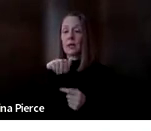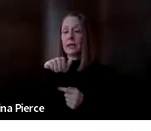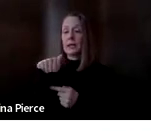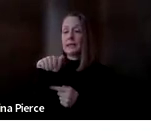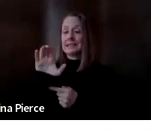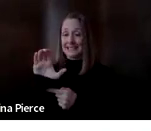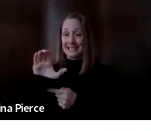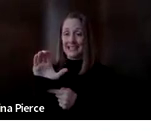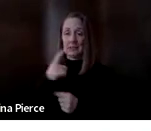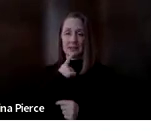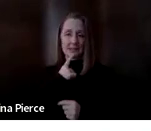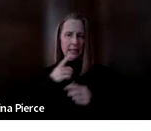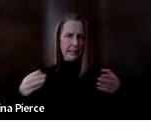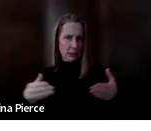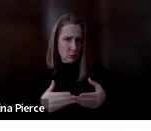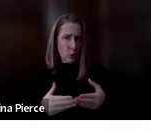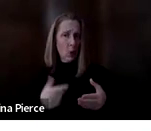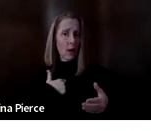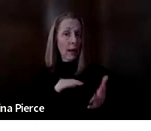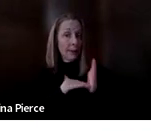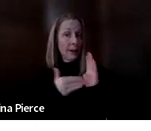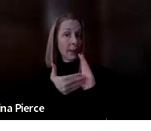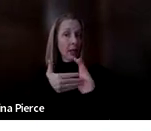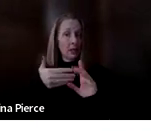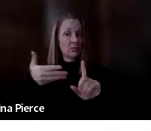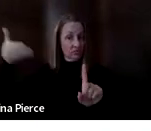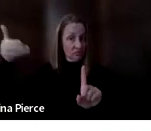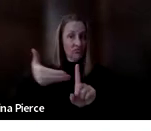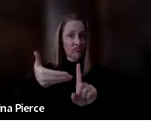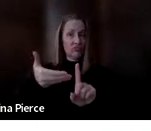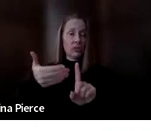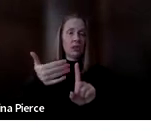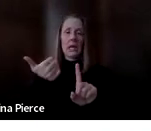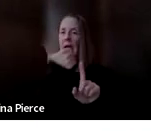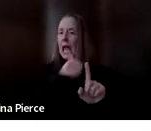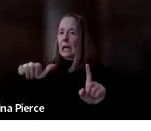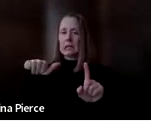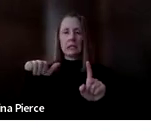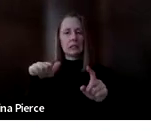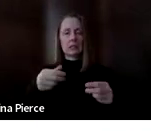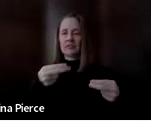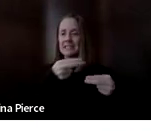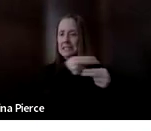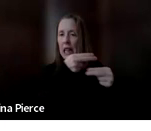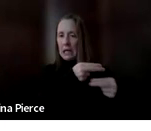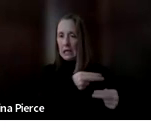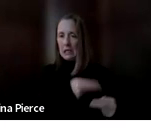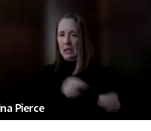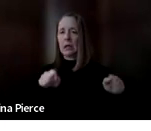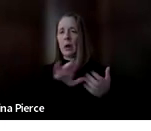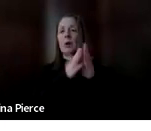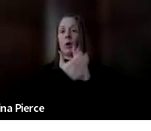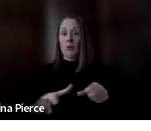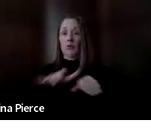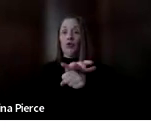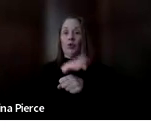When I say introduction, I mean introduction. Almost any one of these slides could be a full presentation on its own. There's a